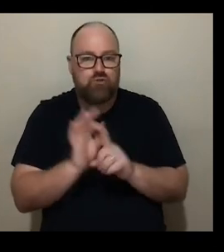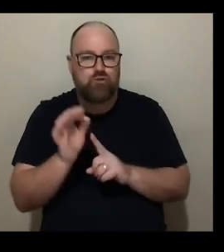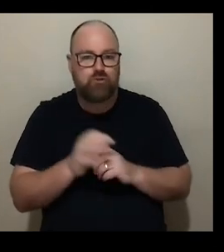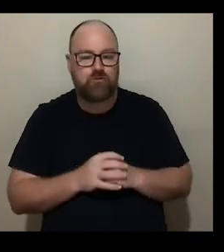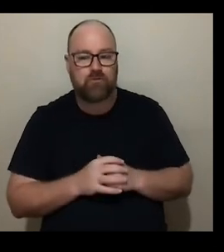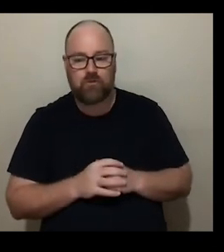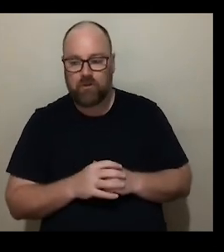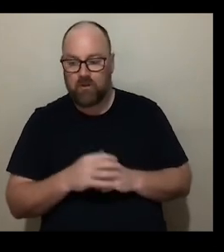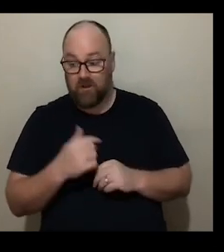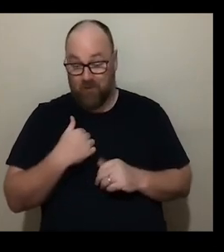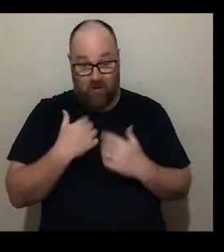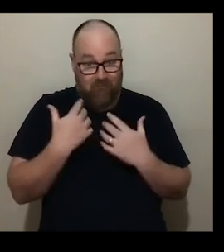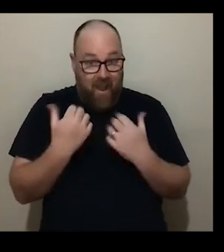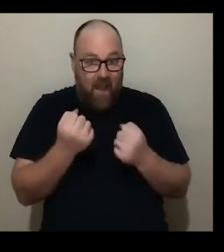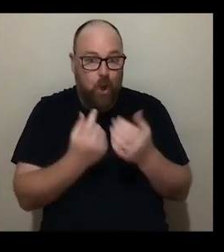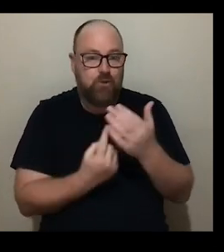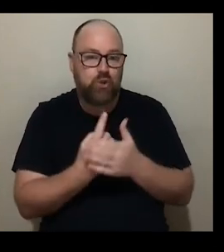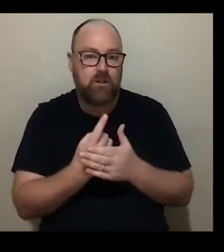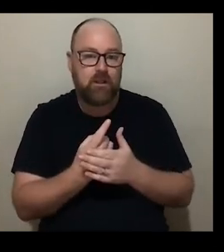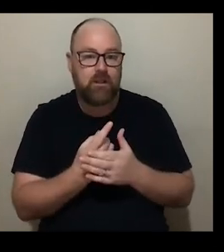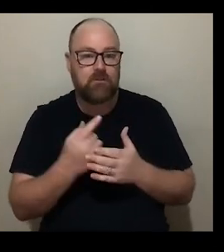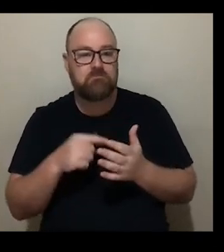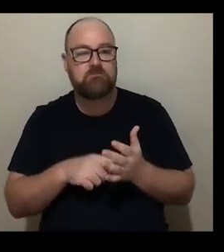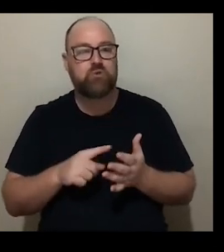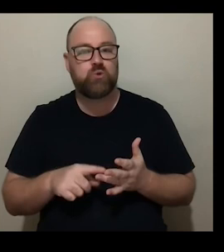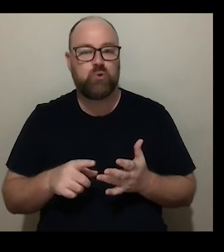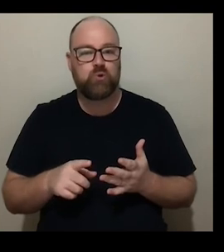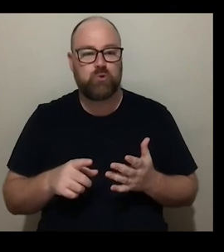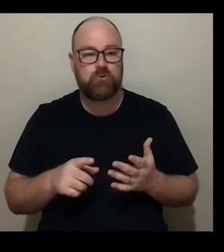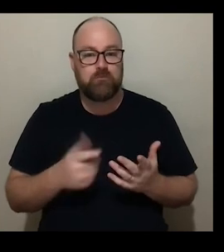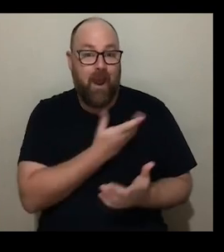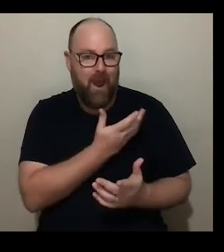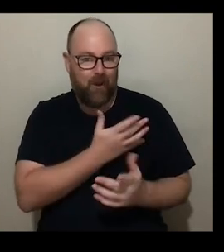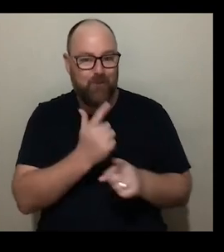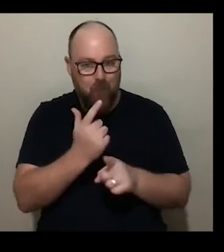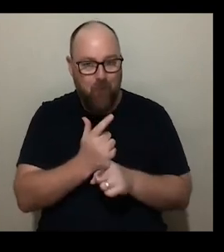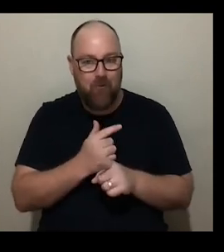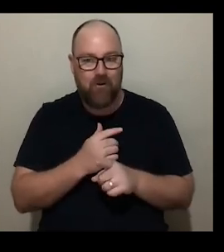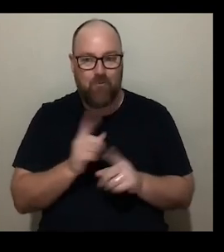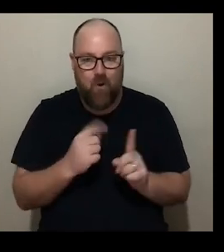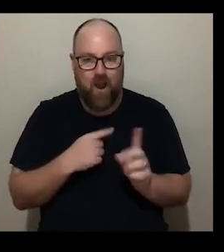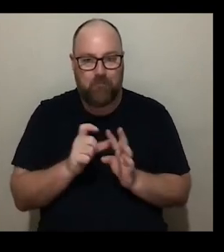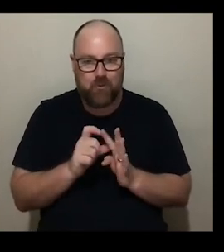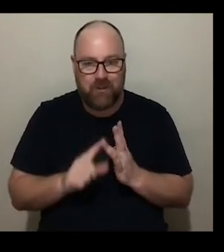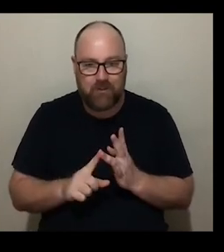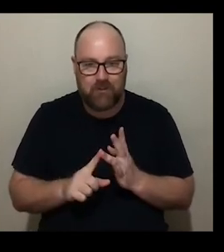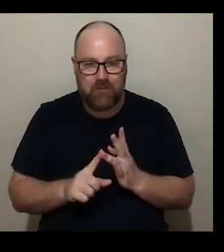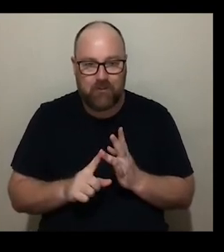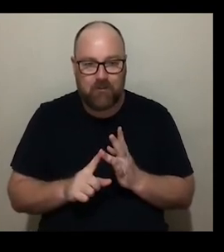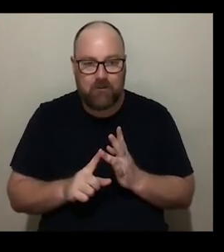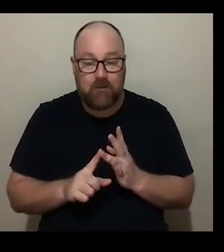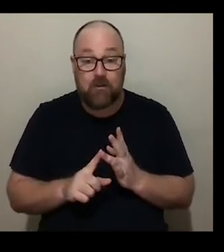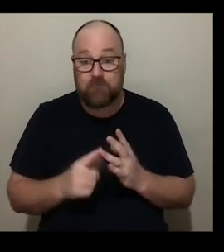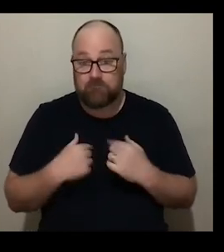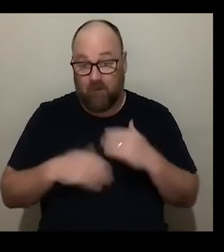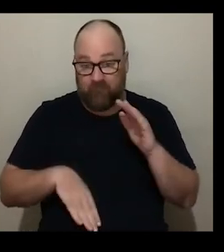although i've had the opportunity here to talk quite um proudly about what we're doing there is no such thing